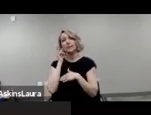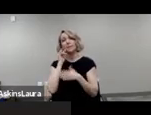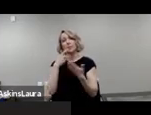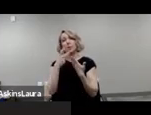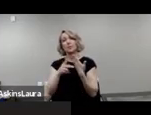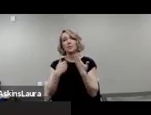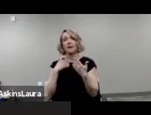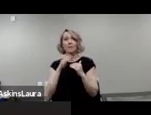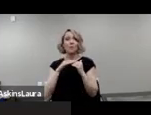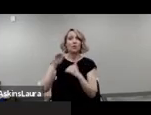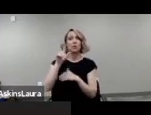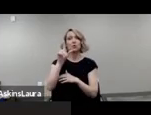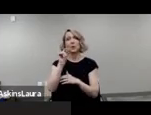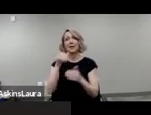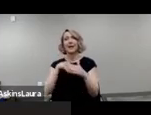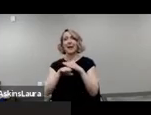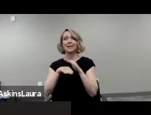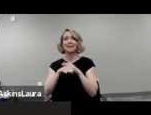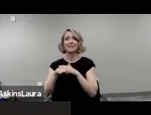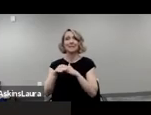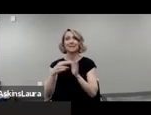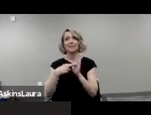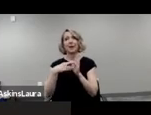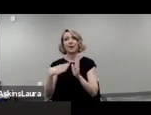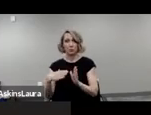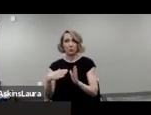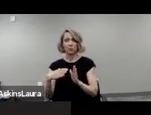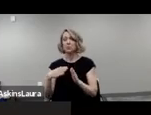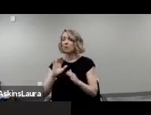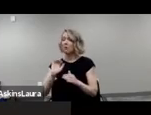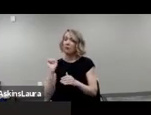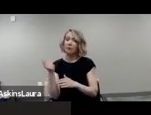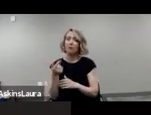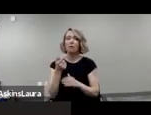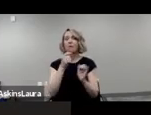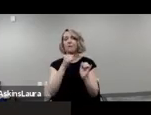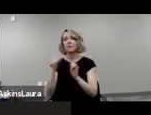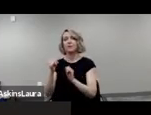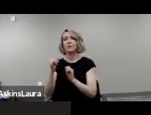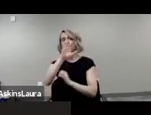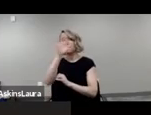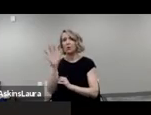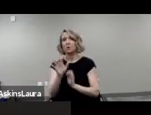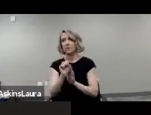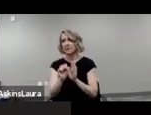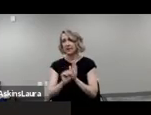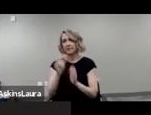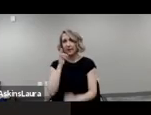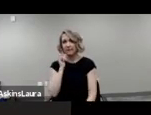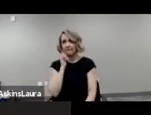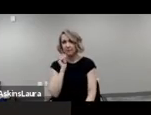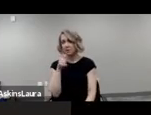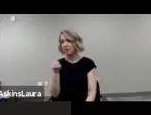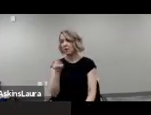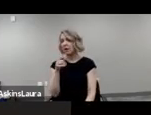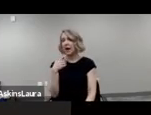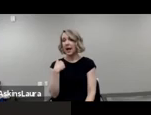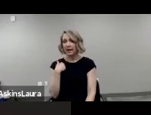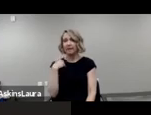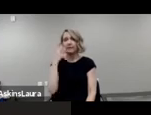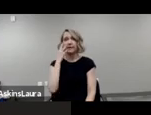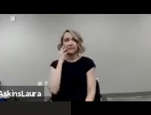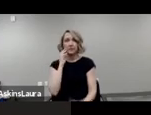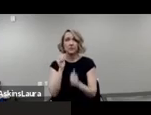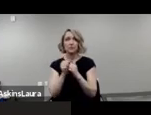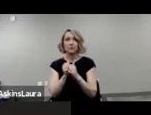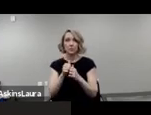20 Access Ambassadors. These are all individuals located throughout the state. They all have experience with